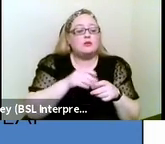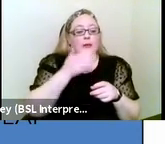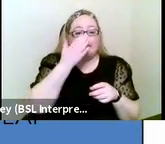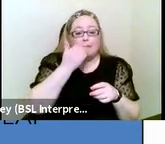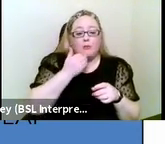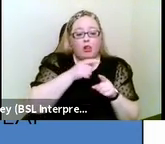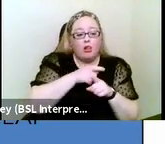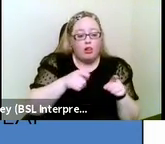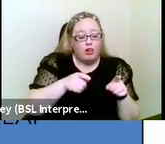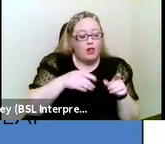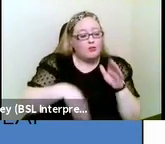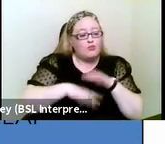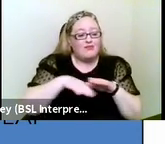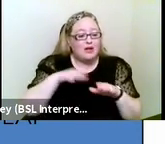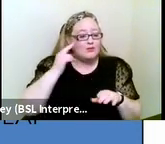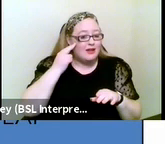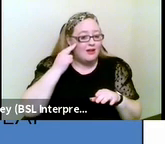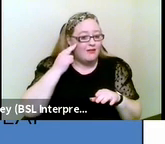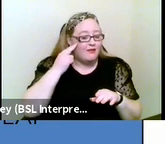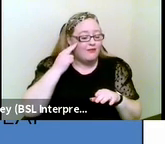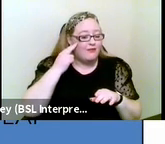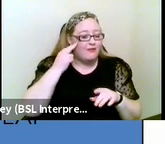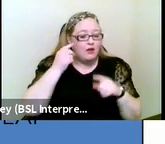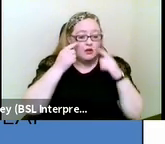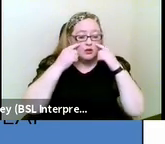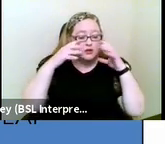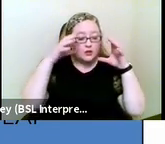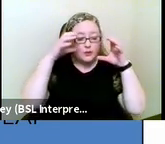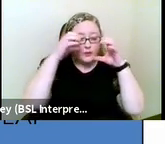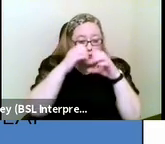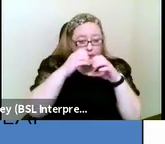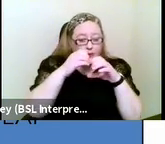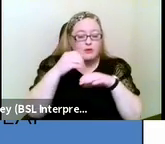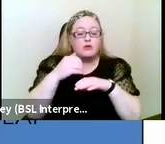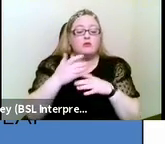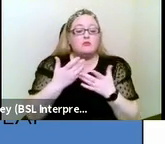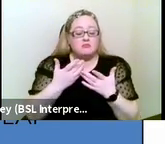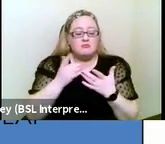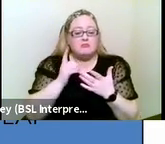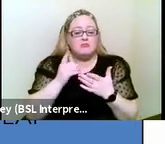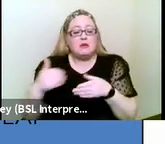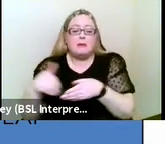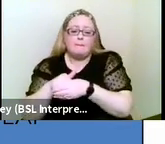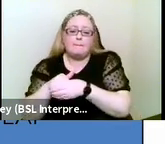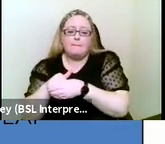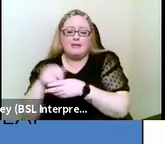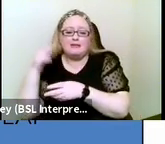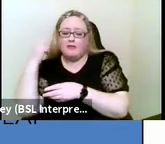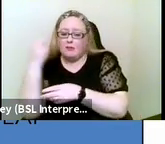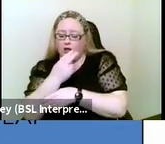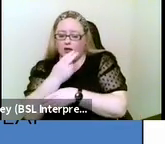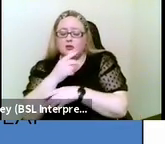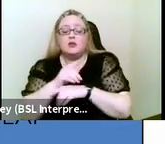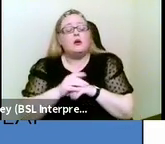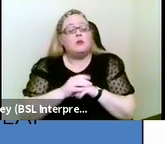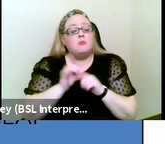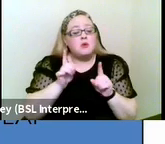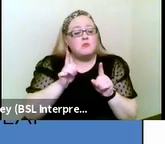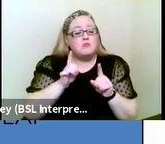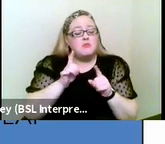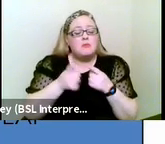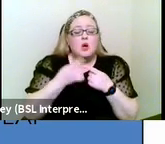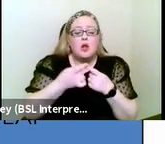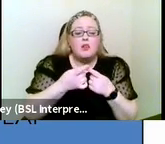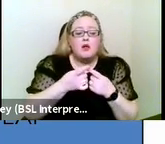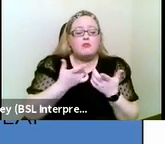profoundly deaf and severely sight impaired blind but it also includes those who are perhaps a word might be